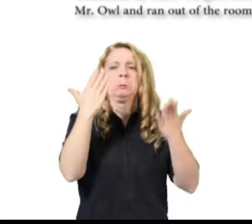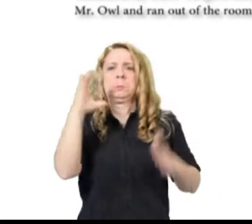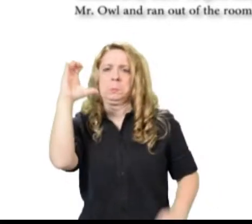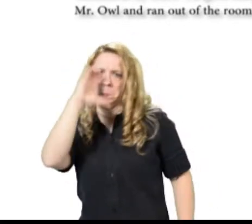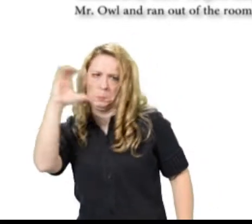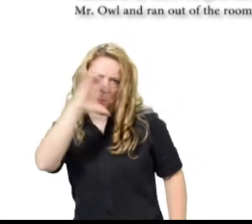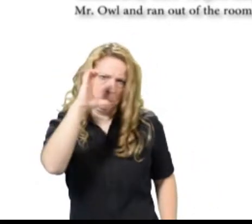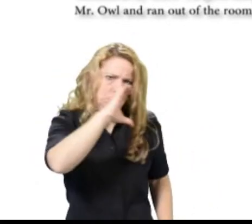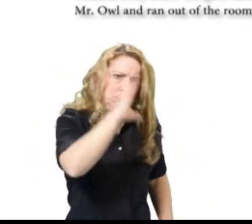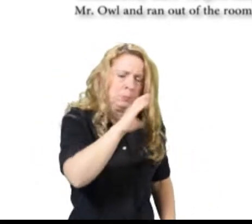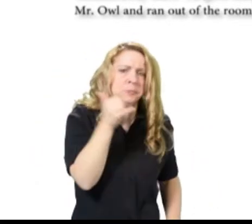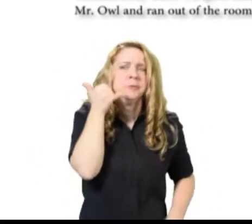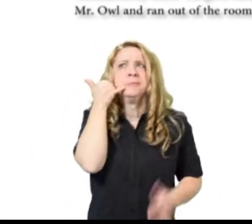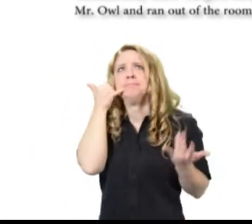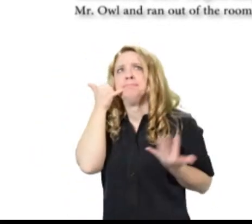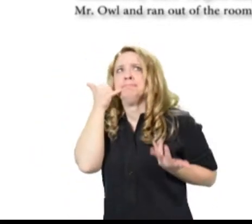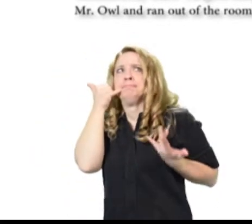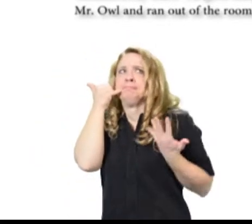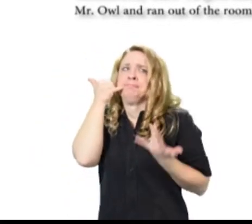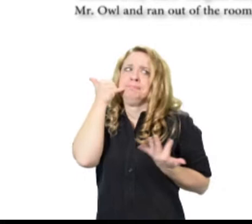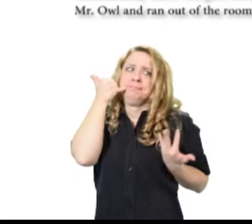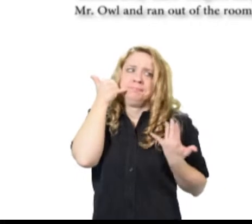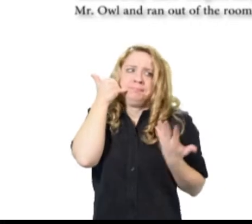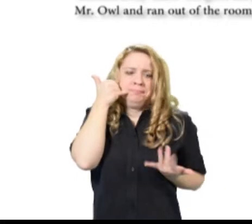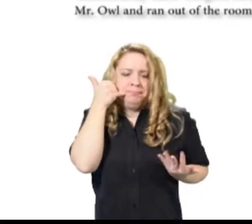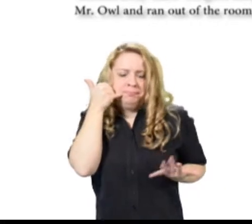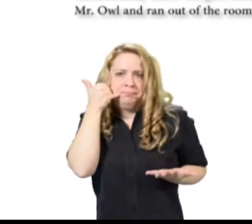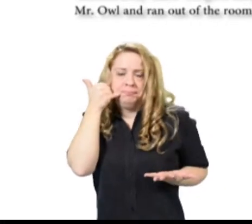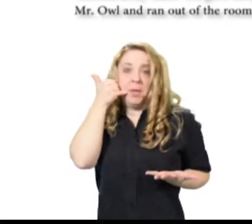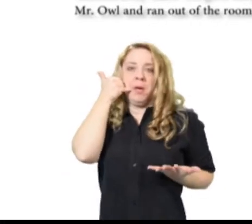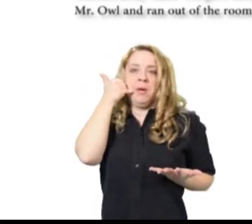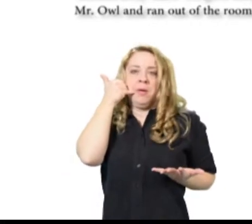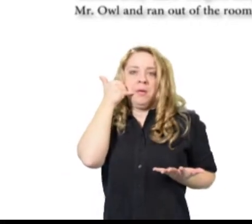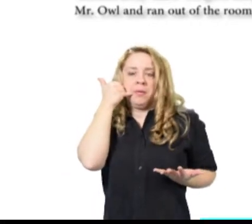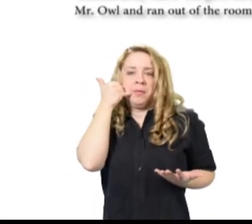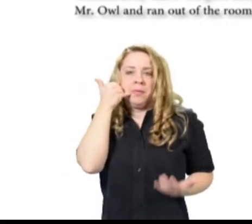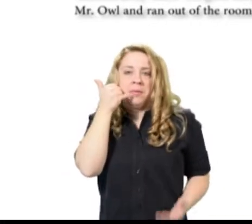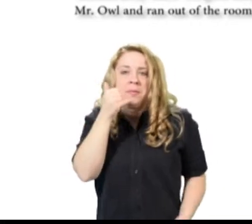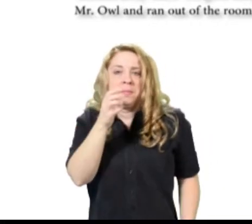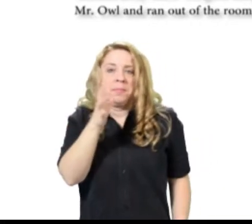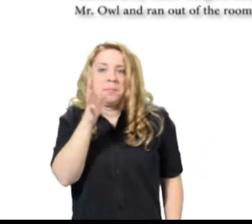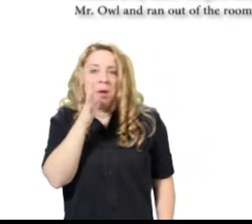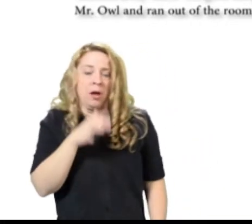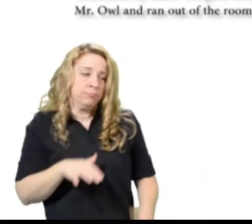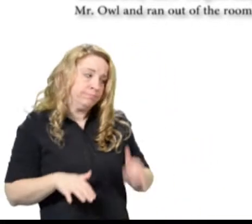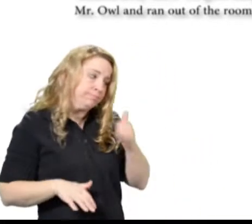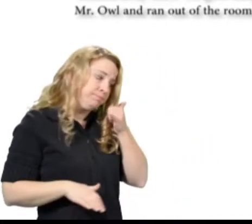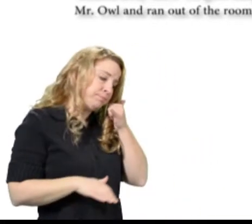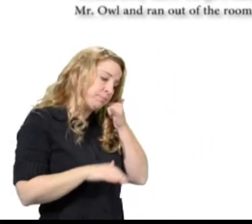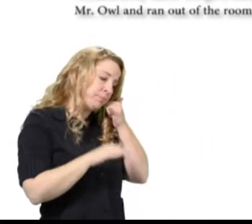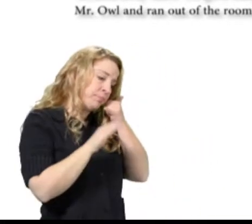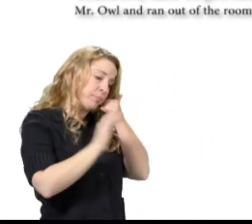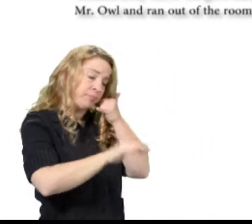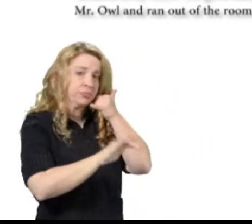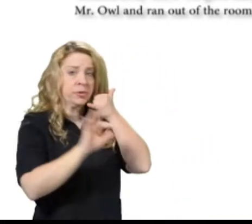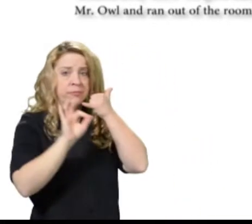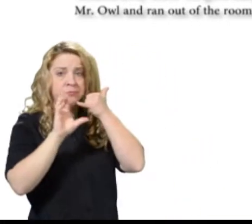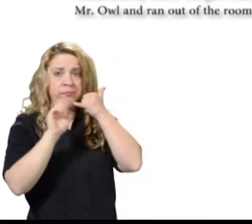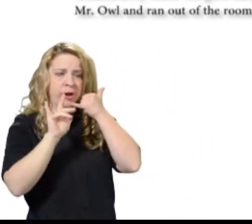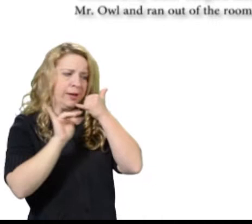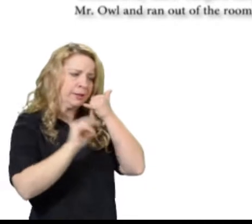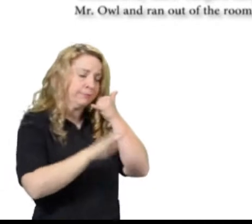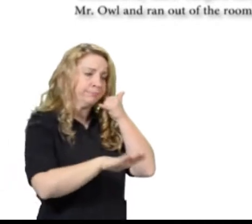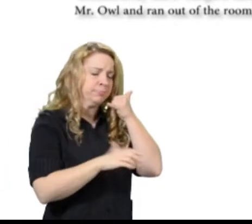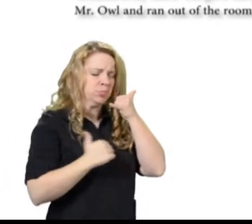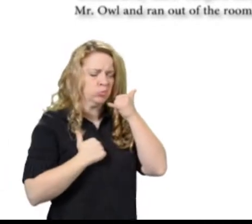found your Valentine's outside in a puddle of slush. The cards are ruined. Franklin blinked